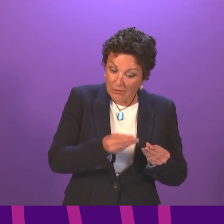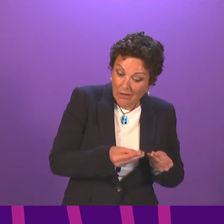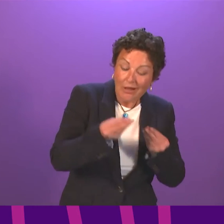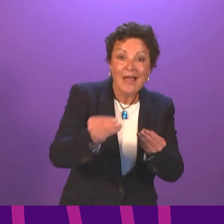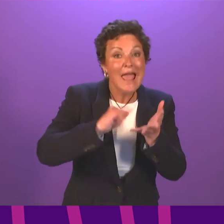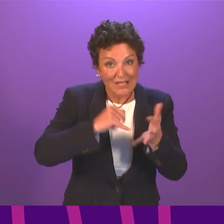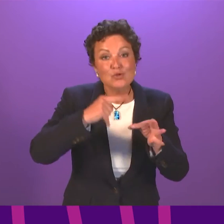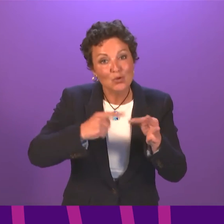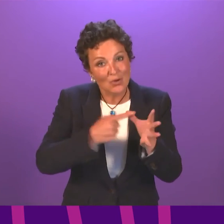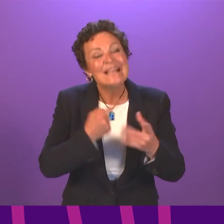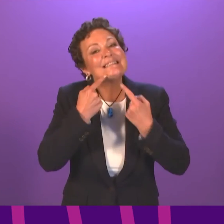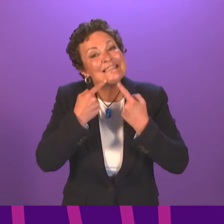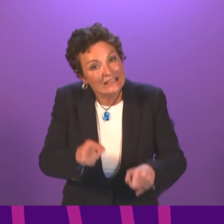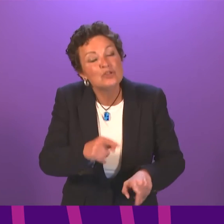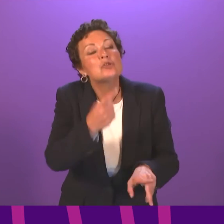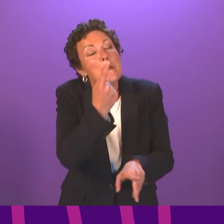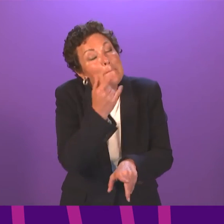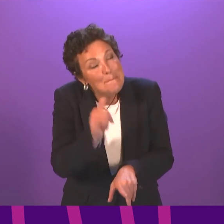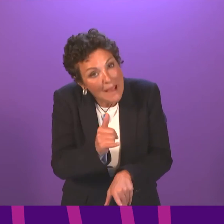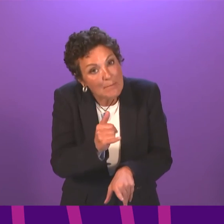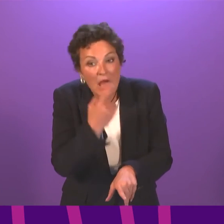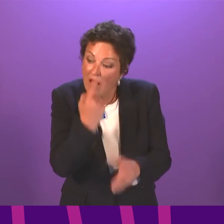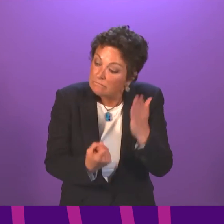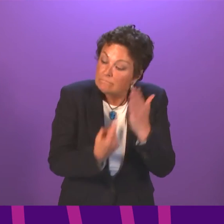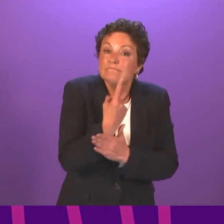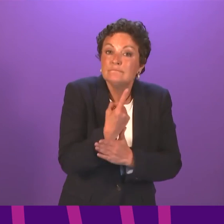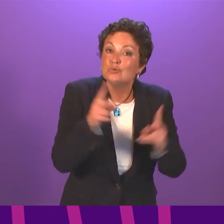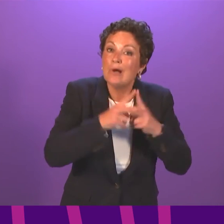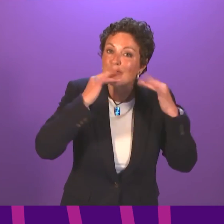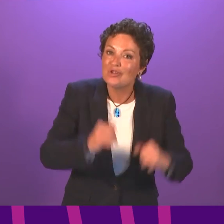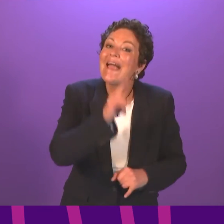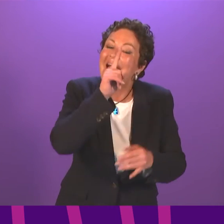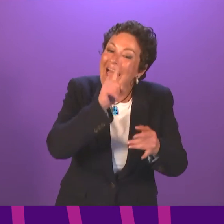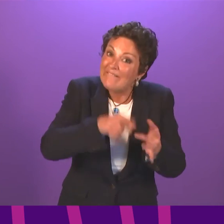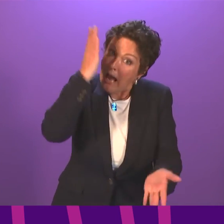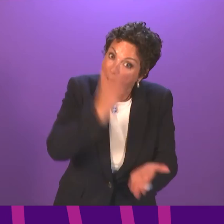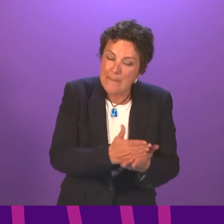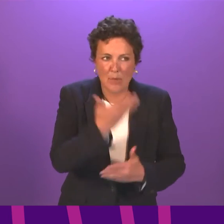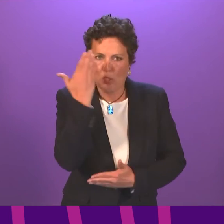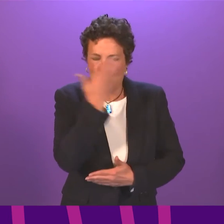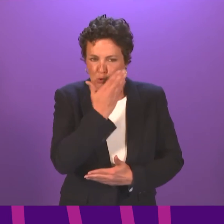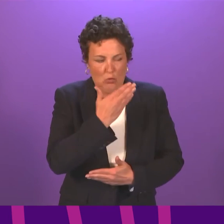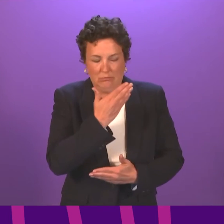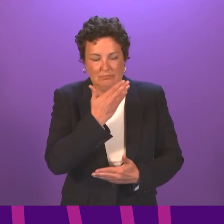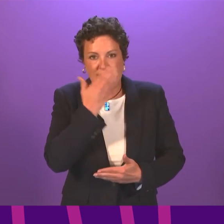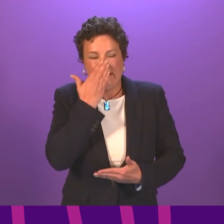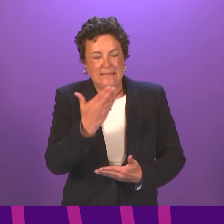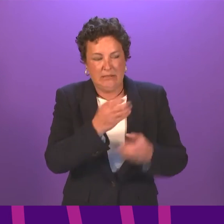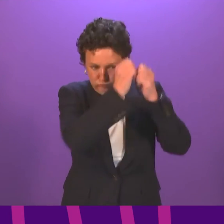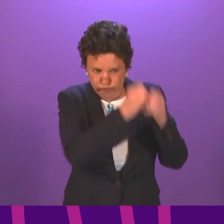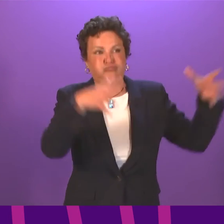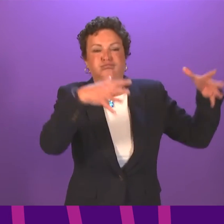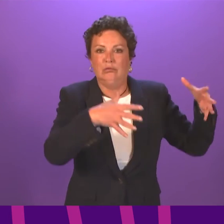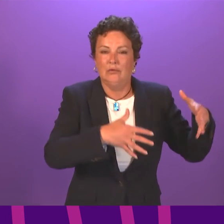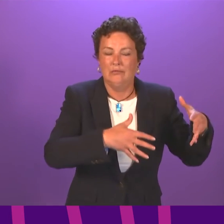process, but fundamentally it is the teacher judgment that stands. At that point the SQA is not involved and when the SQA does